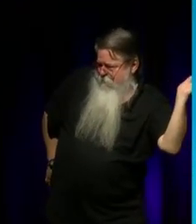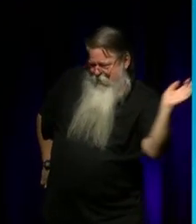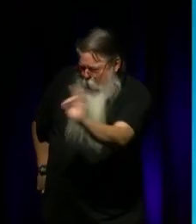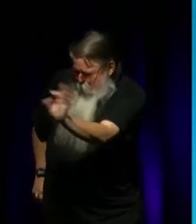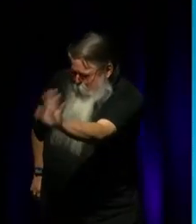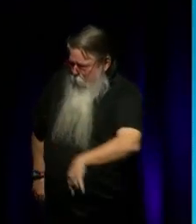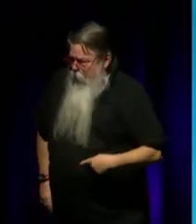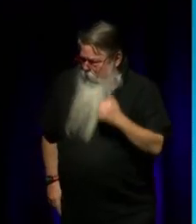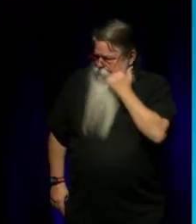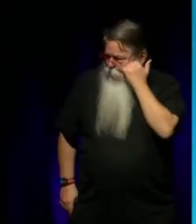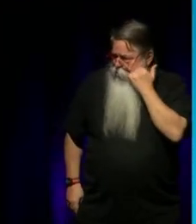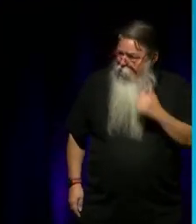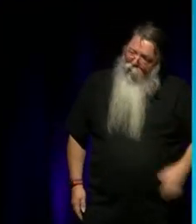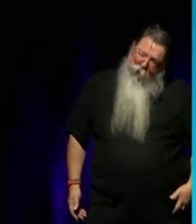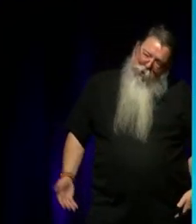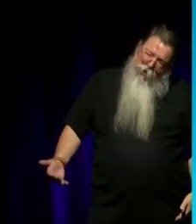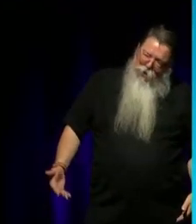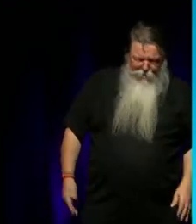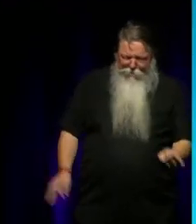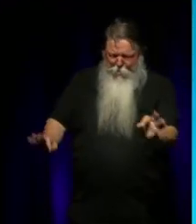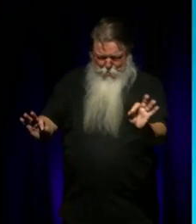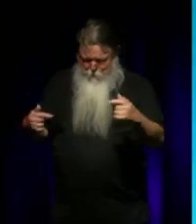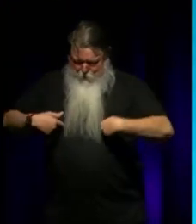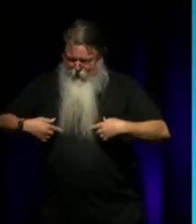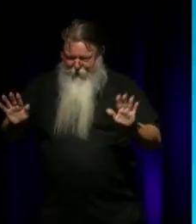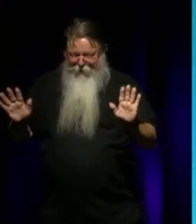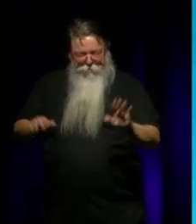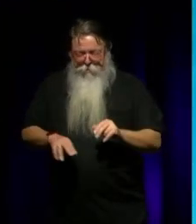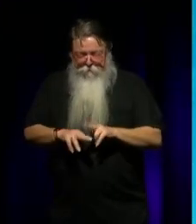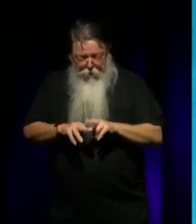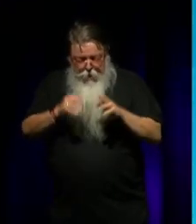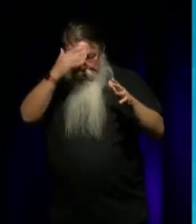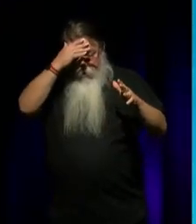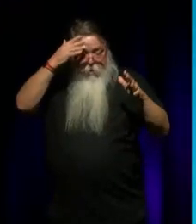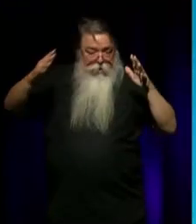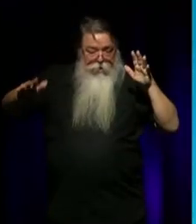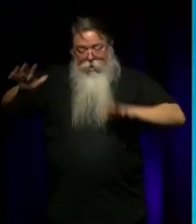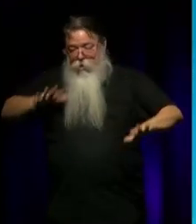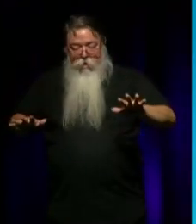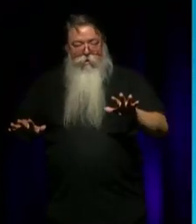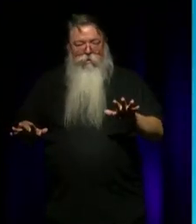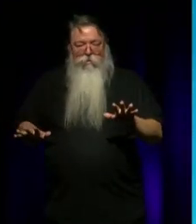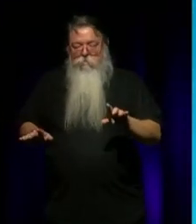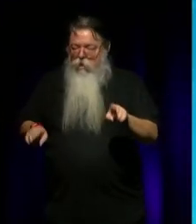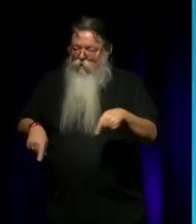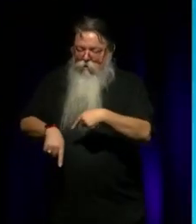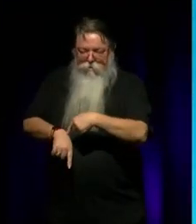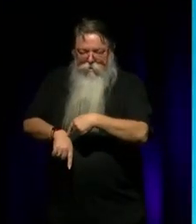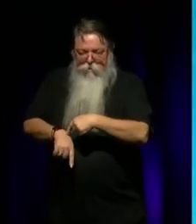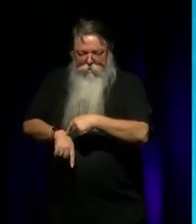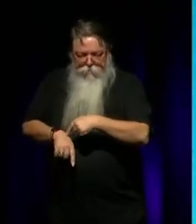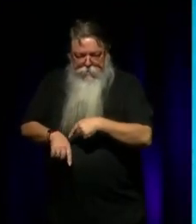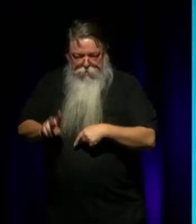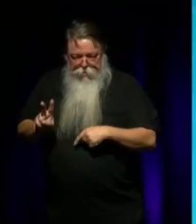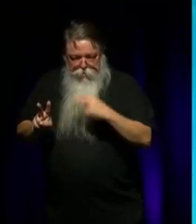to... You know, because at that time that's all he would imagine. And I think also too, you know, the girls left, the two